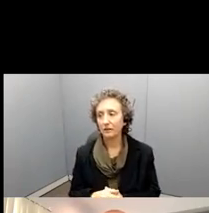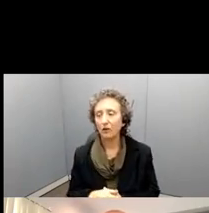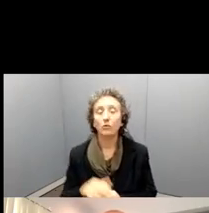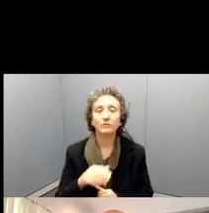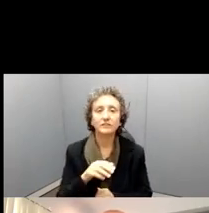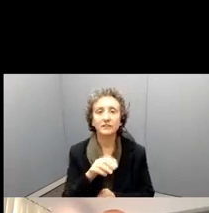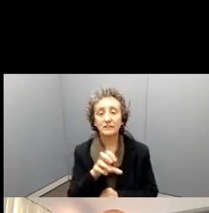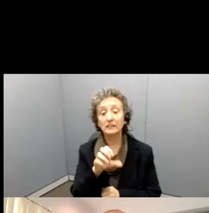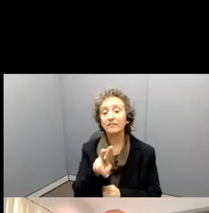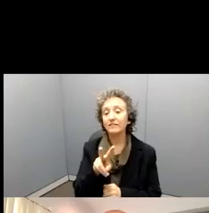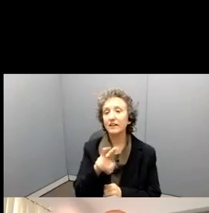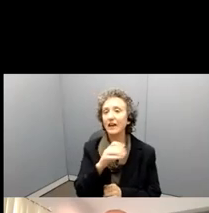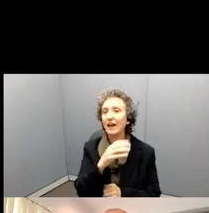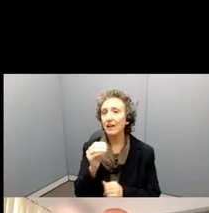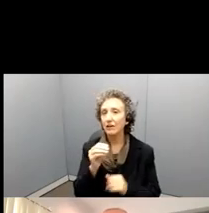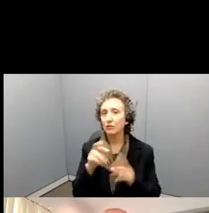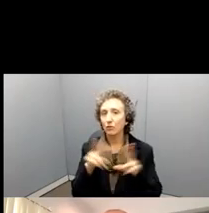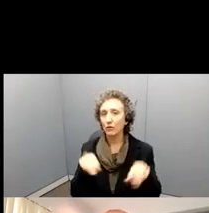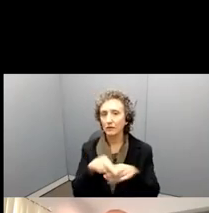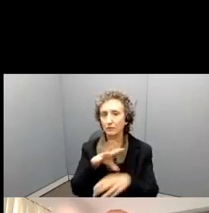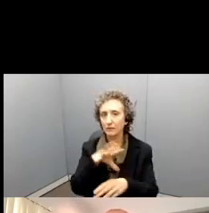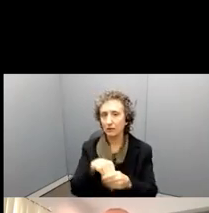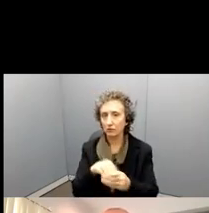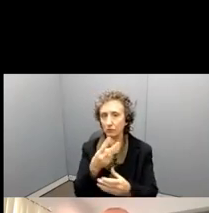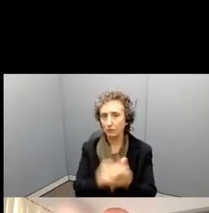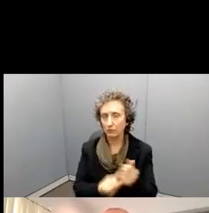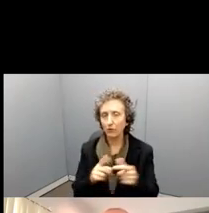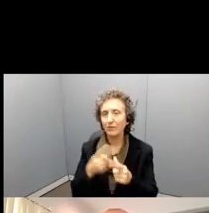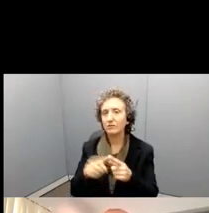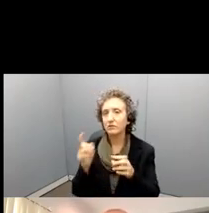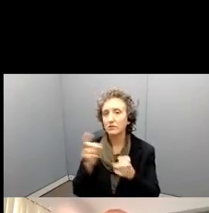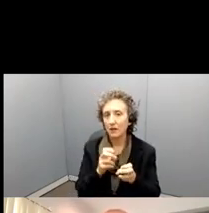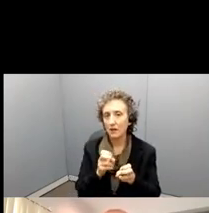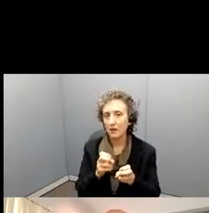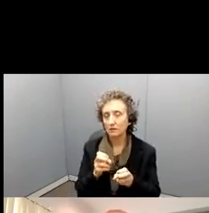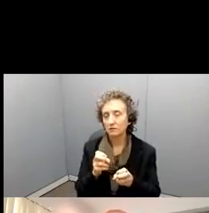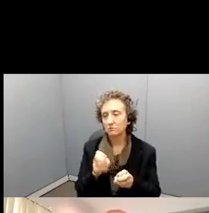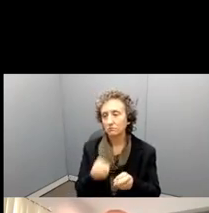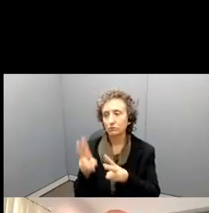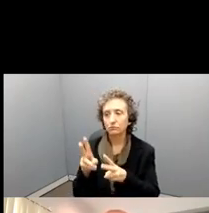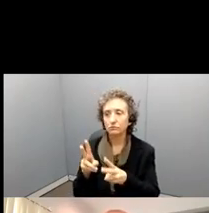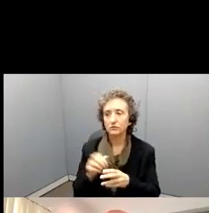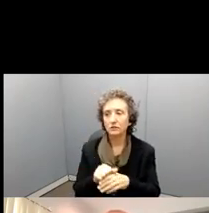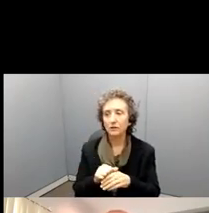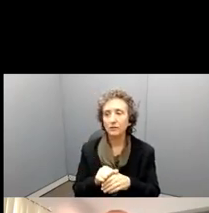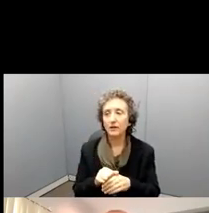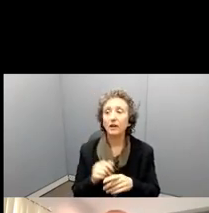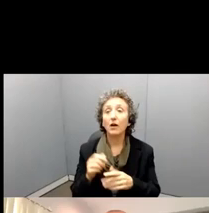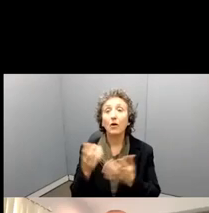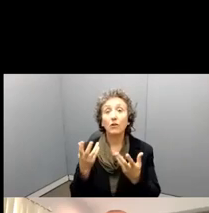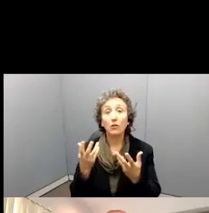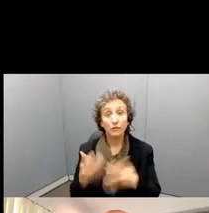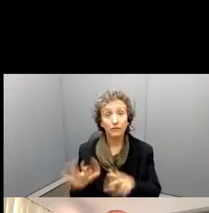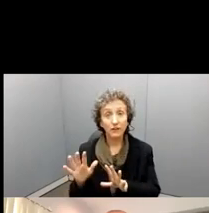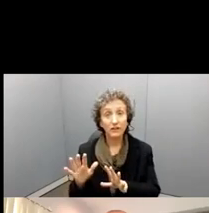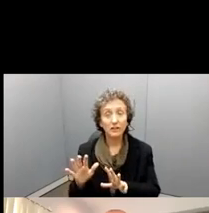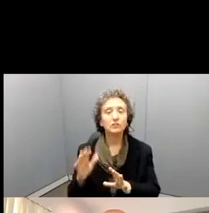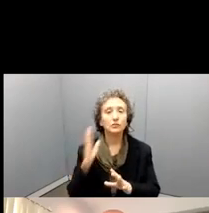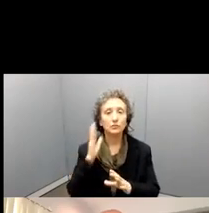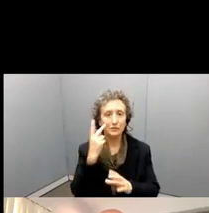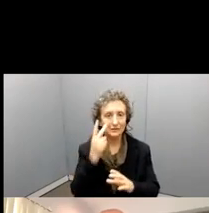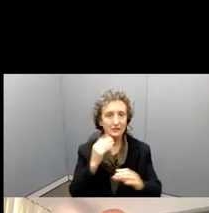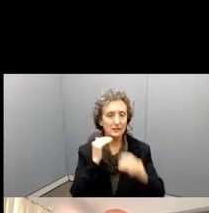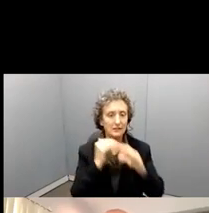Once you submit, you'll, you'll get an email message that will come to you from us, saying that you've submit successfully,